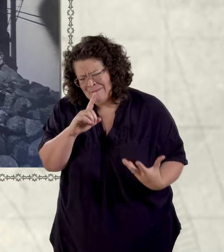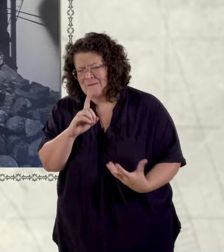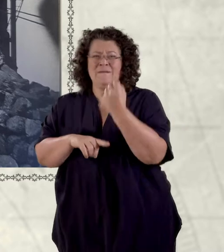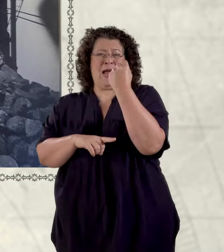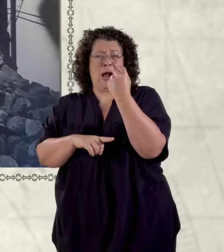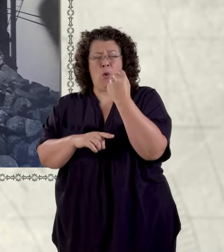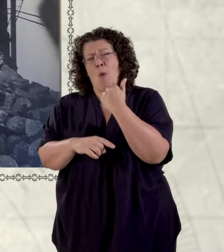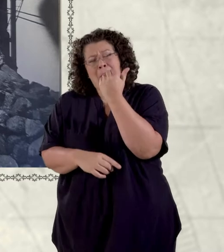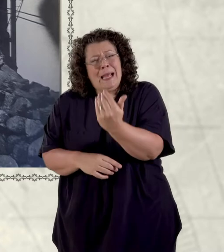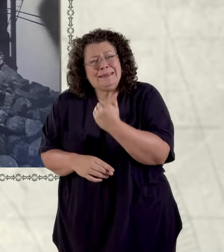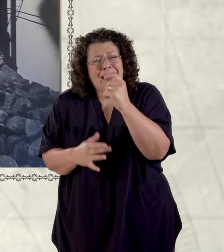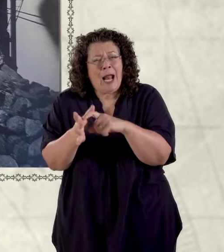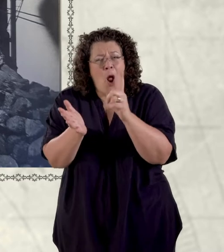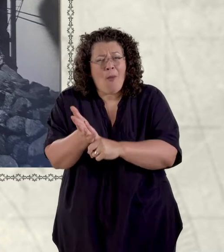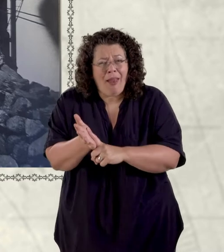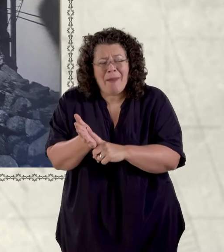coal on the planet